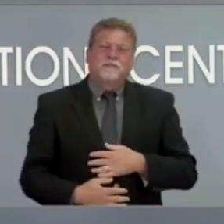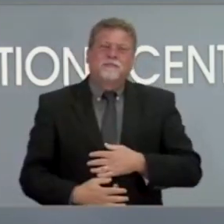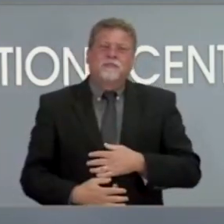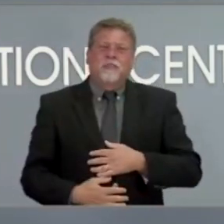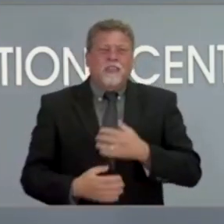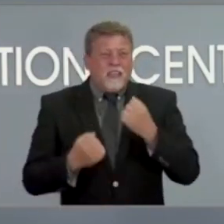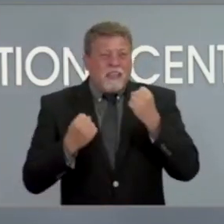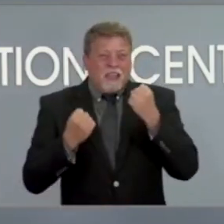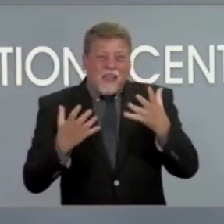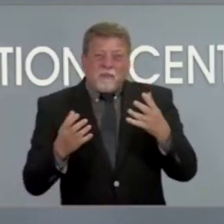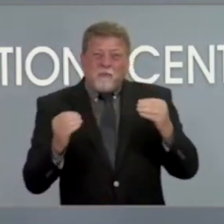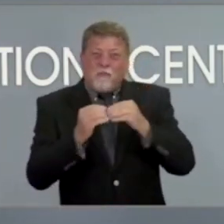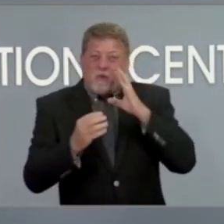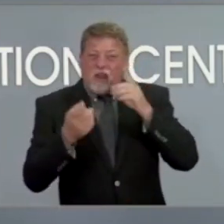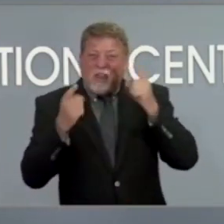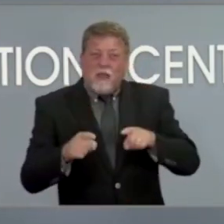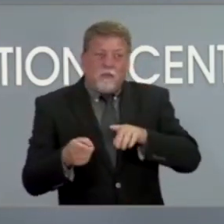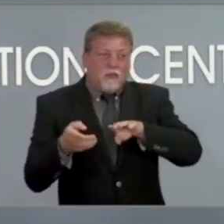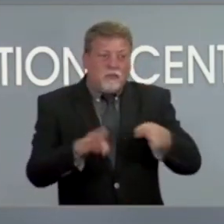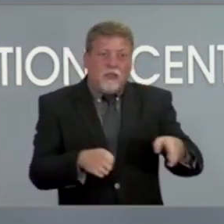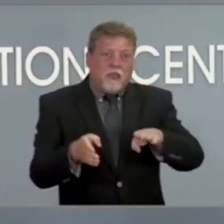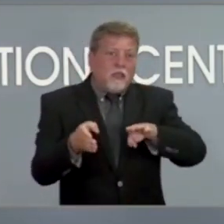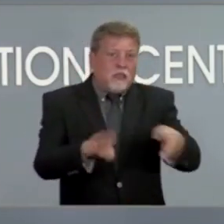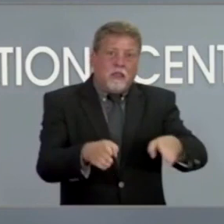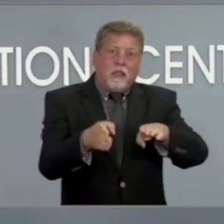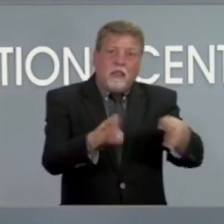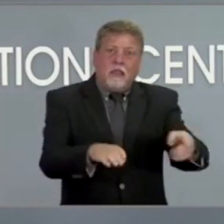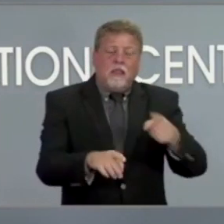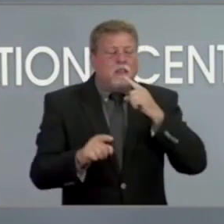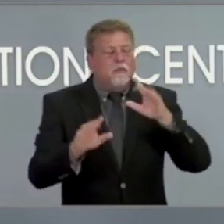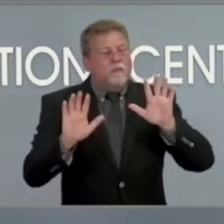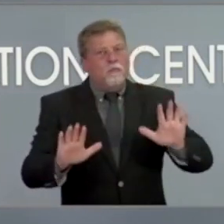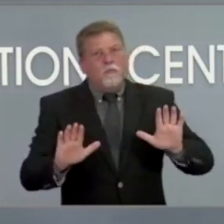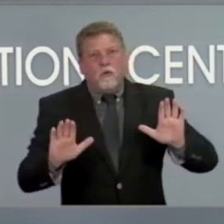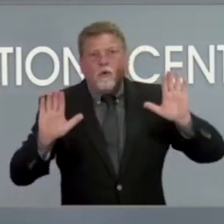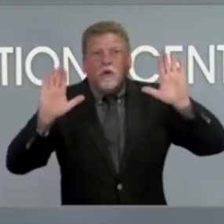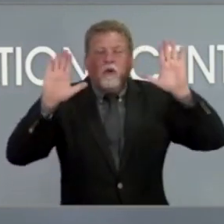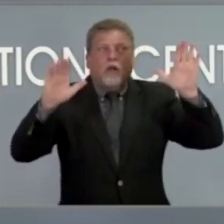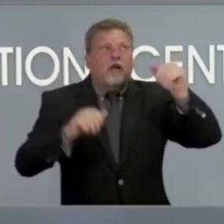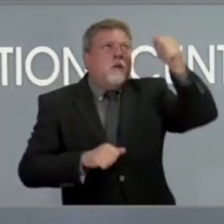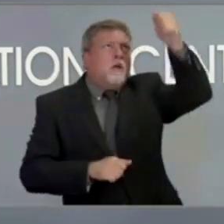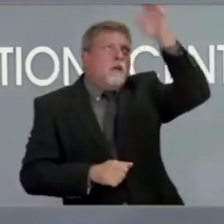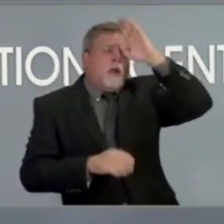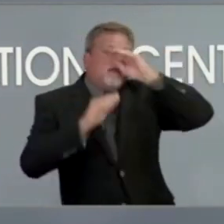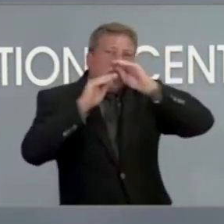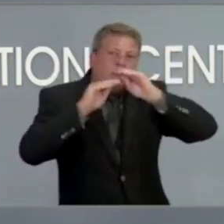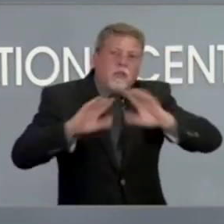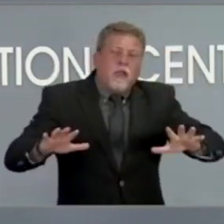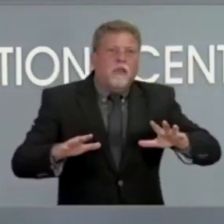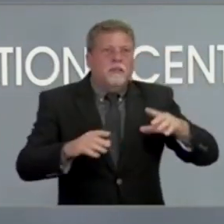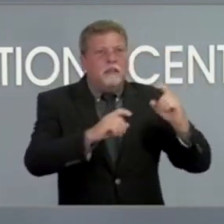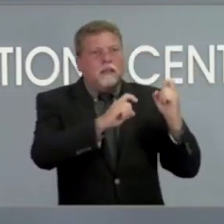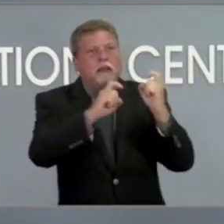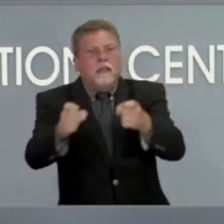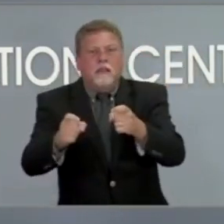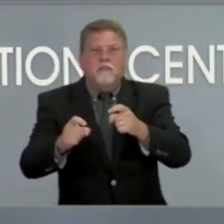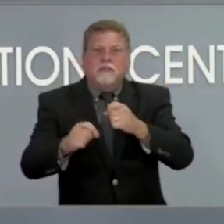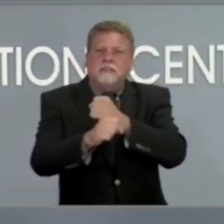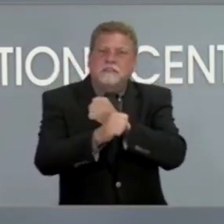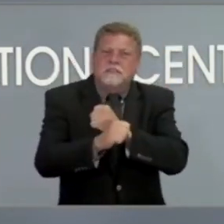don't get this miraculous, God-given, effective, and extraordinarily safe vaccine?